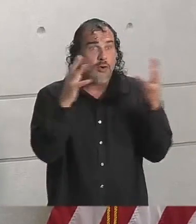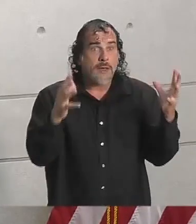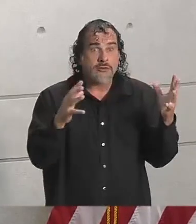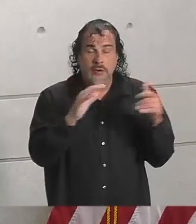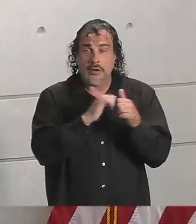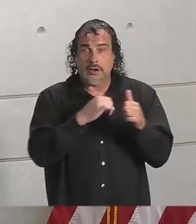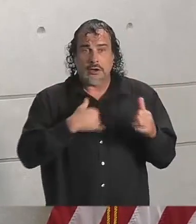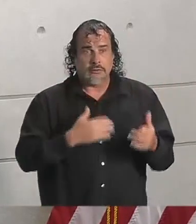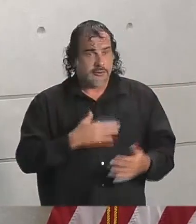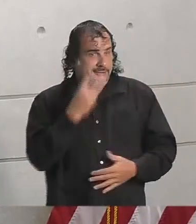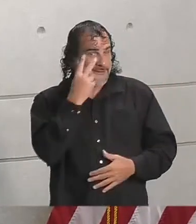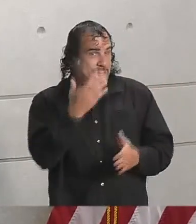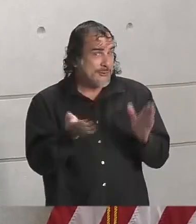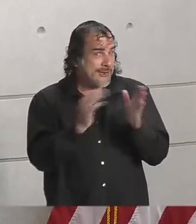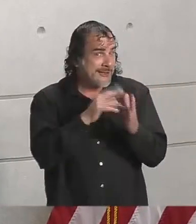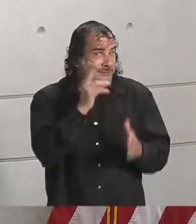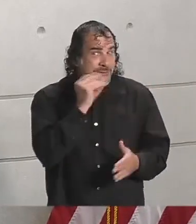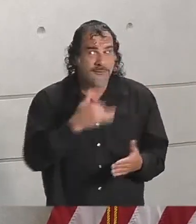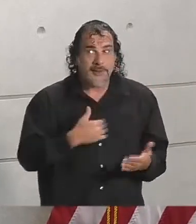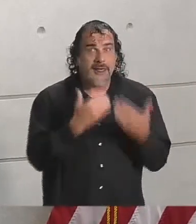here, and I'm sure we'll see you again soon. Thank you all.